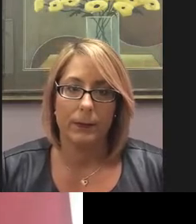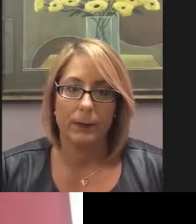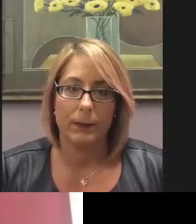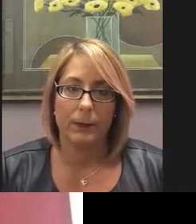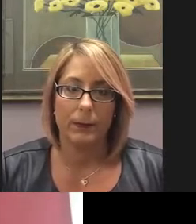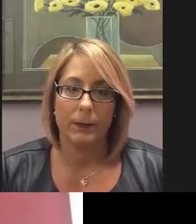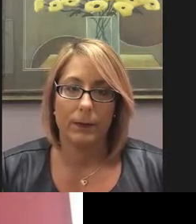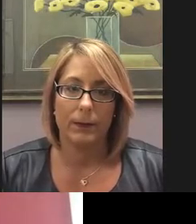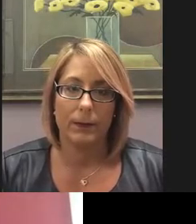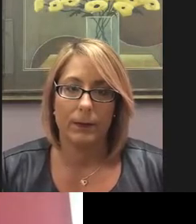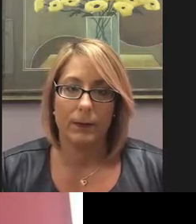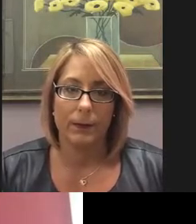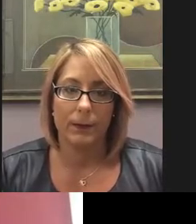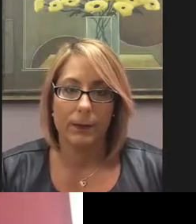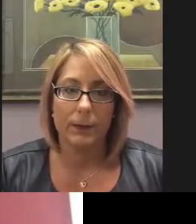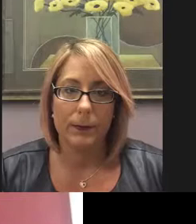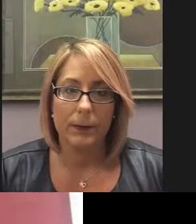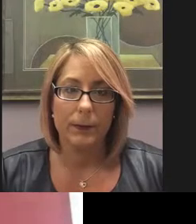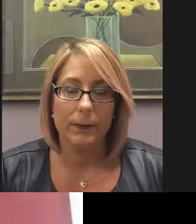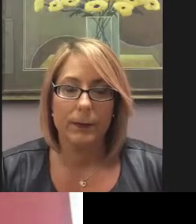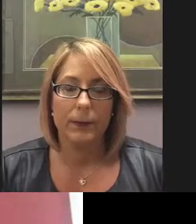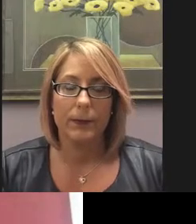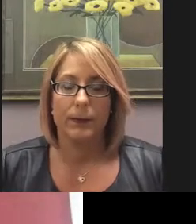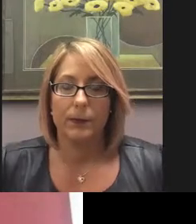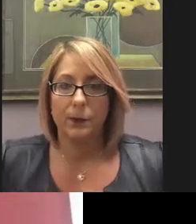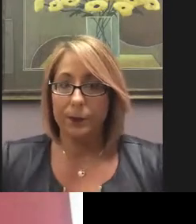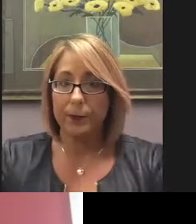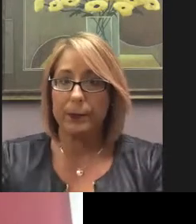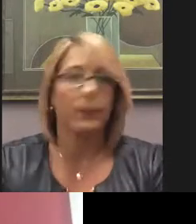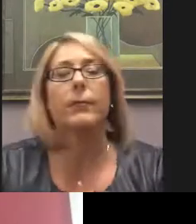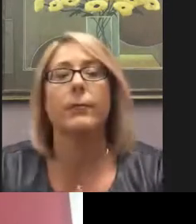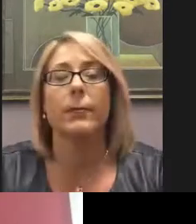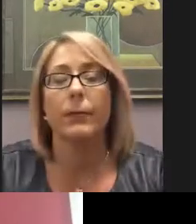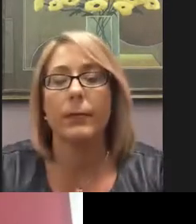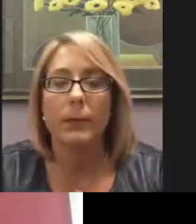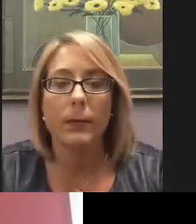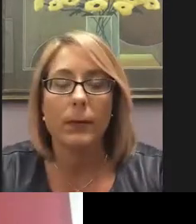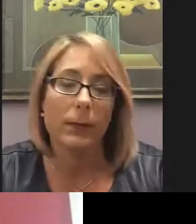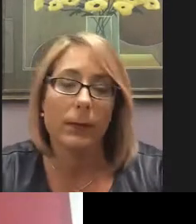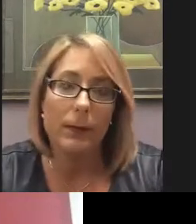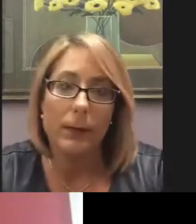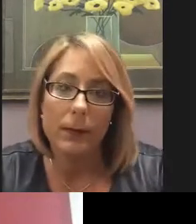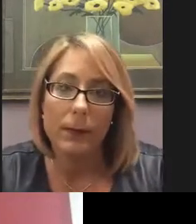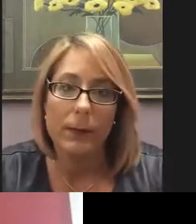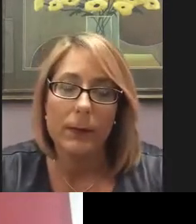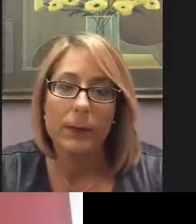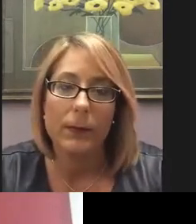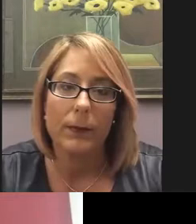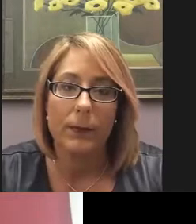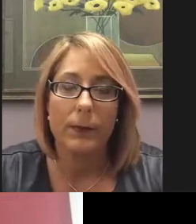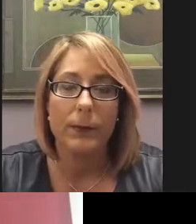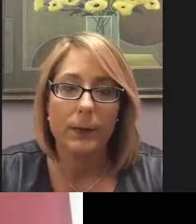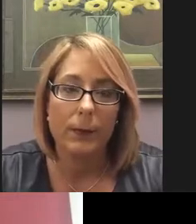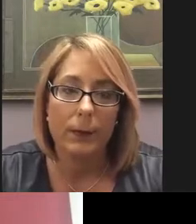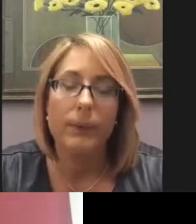I guess I'm not sure how much time I have left. I want to make sure that I am advising people that if they are encountering older